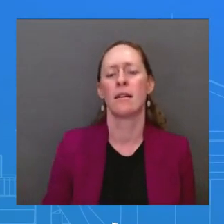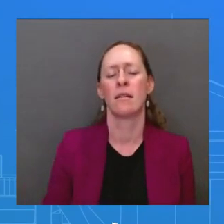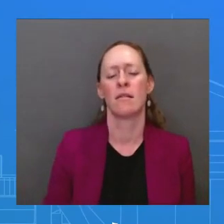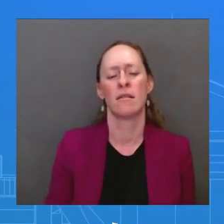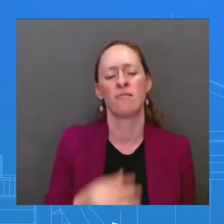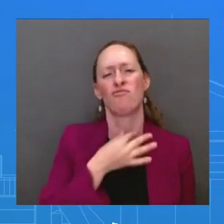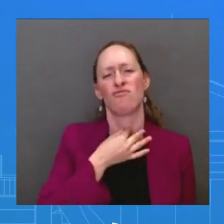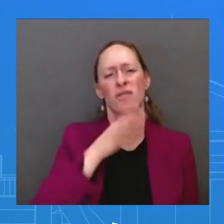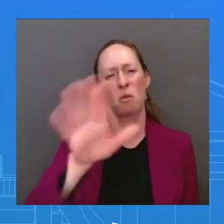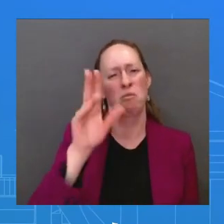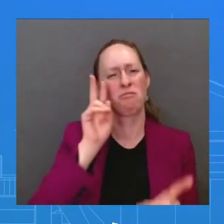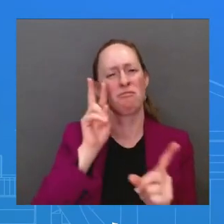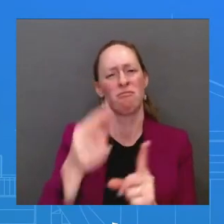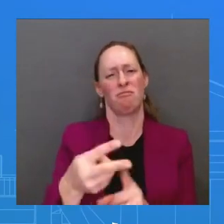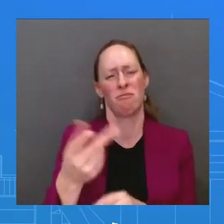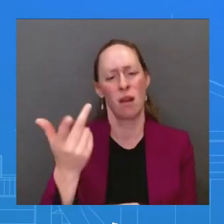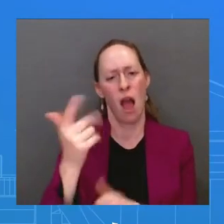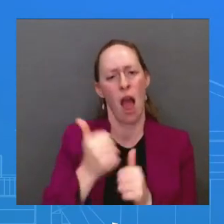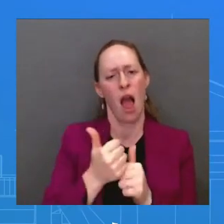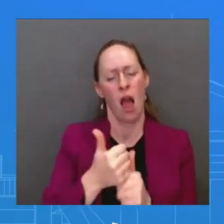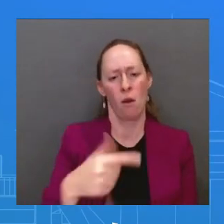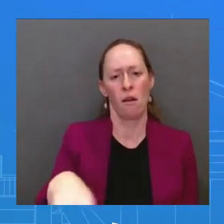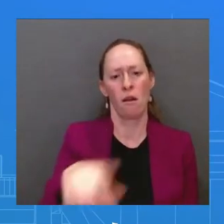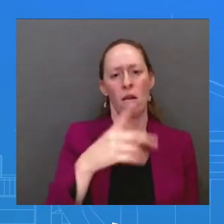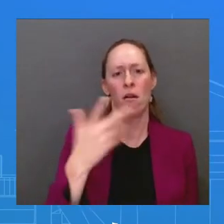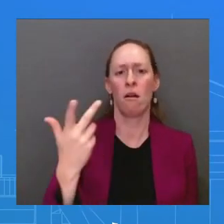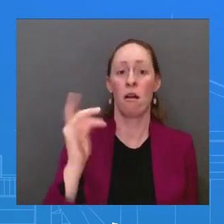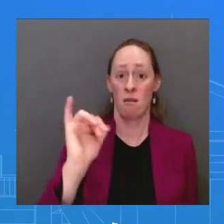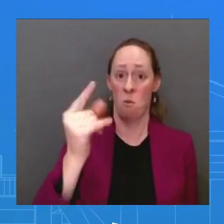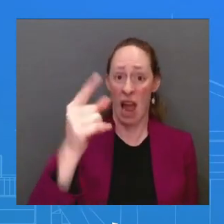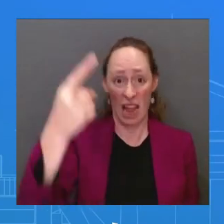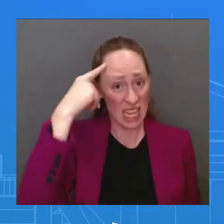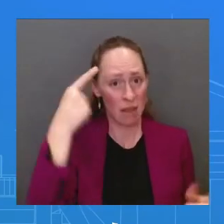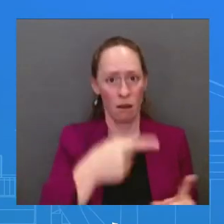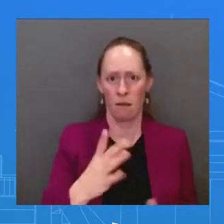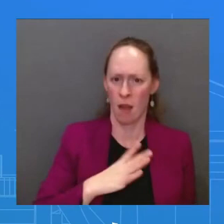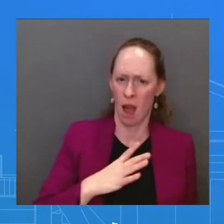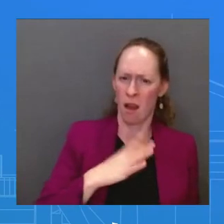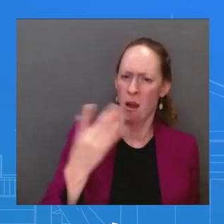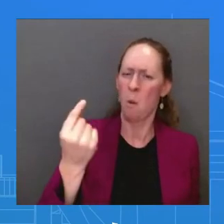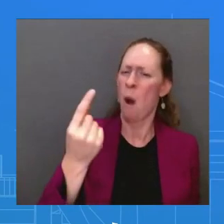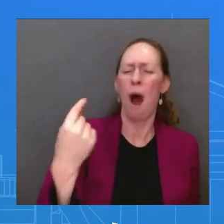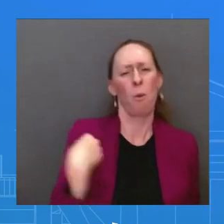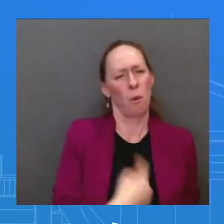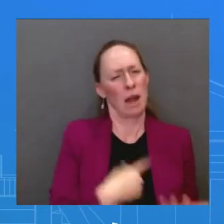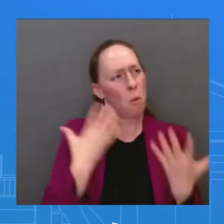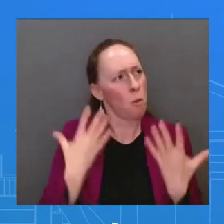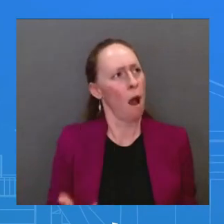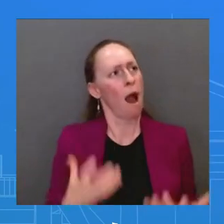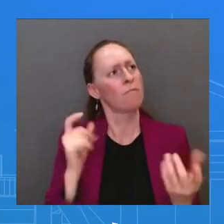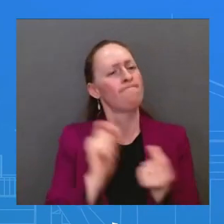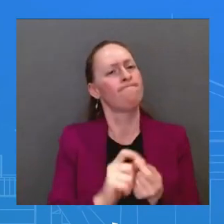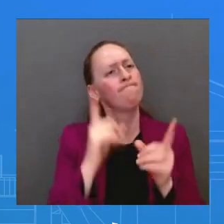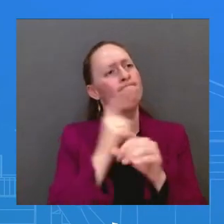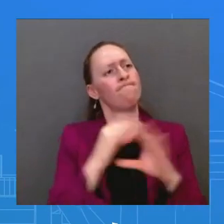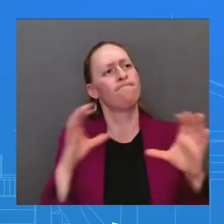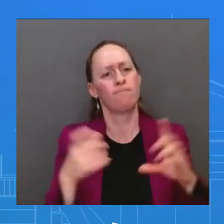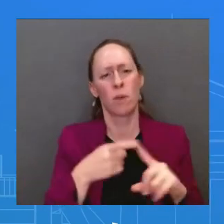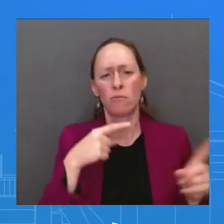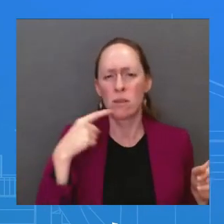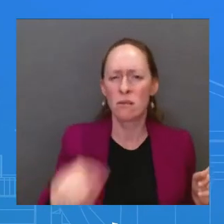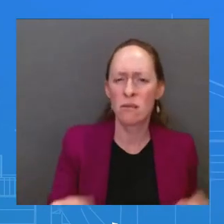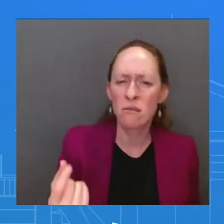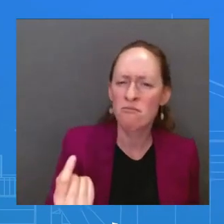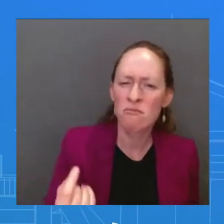or what they want out of this? Do you think that part of this has to do with them getting less than they want from their traditional patron